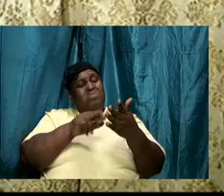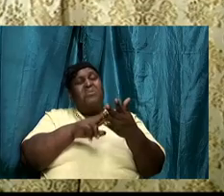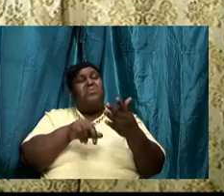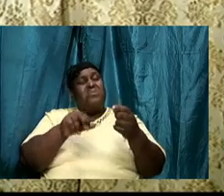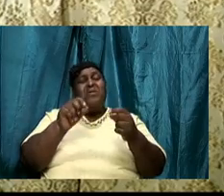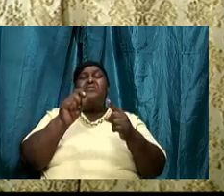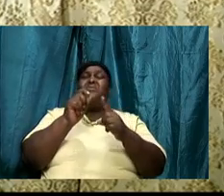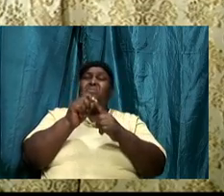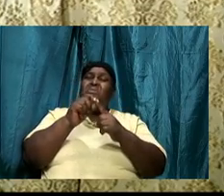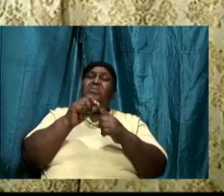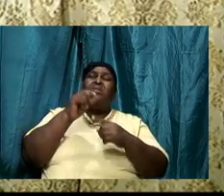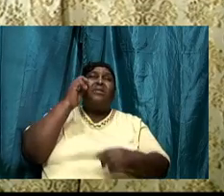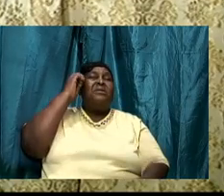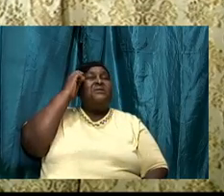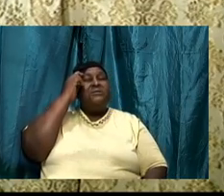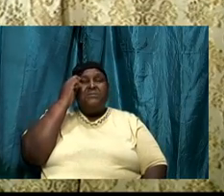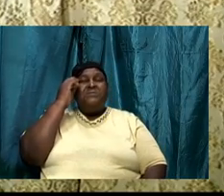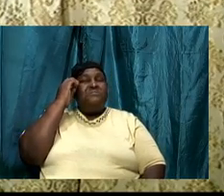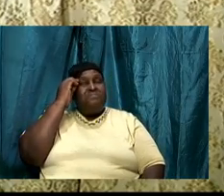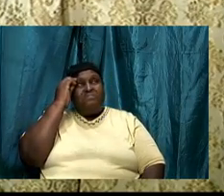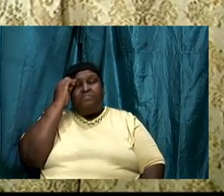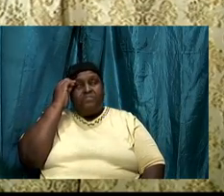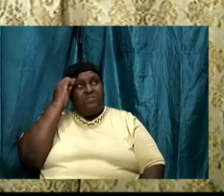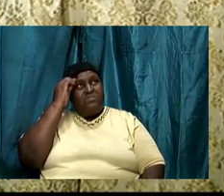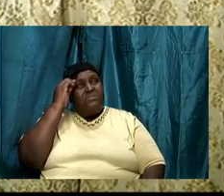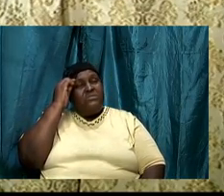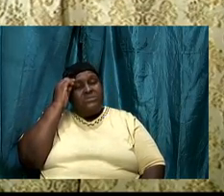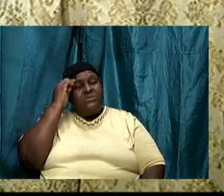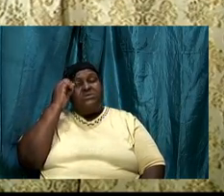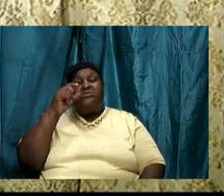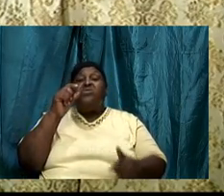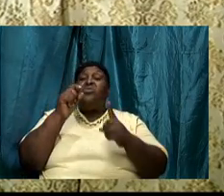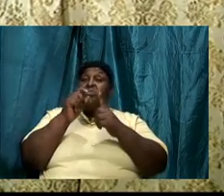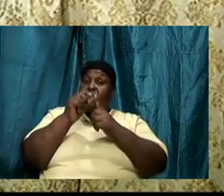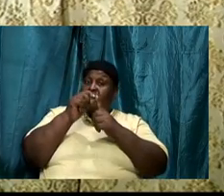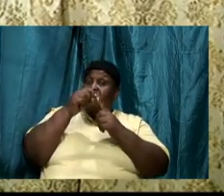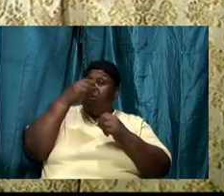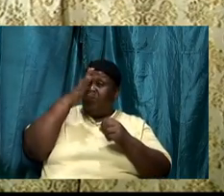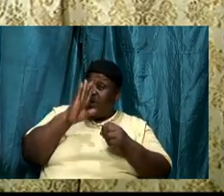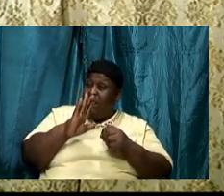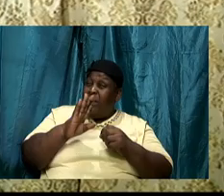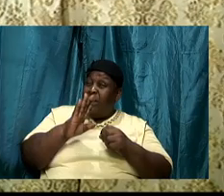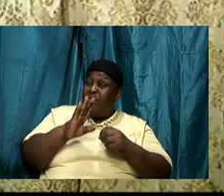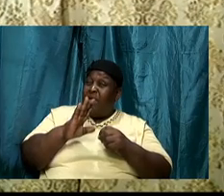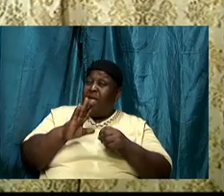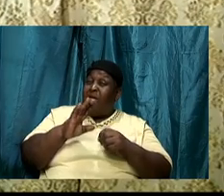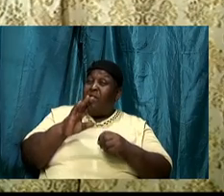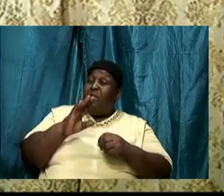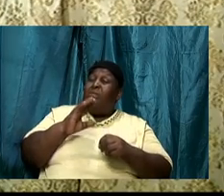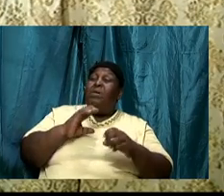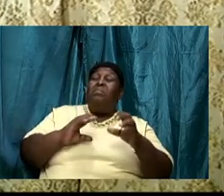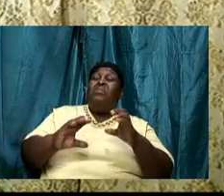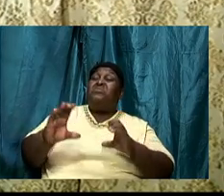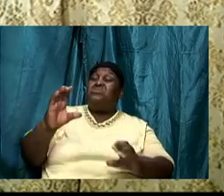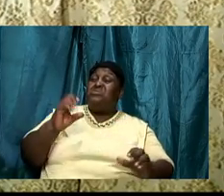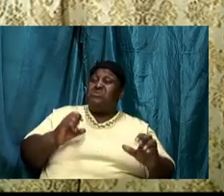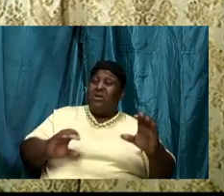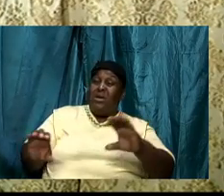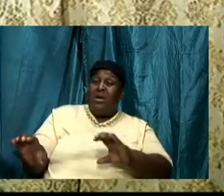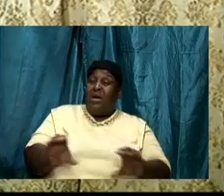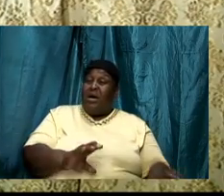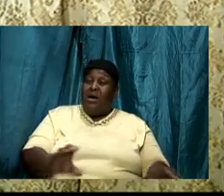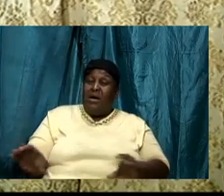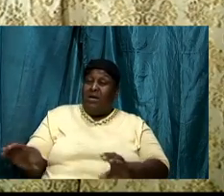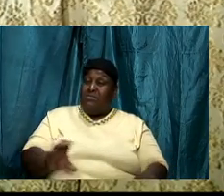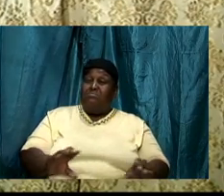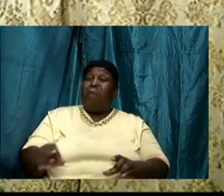meditate on the Word, and we must then act on the Word. And part of